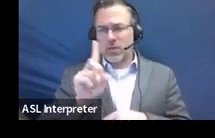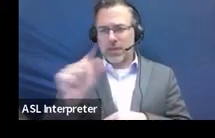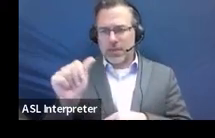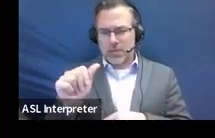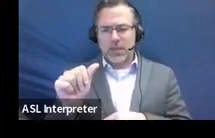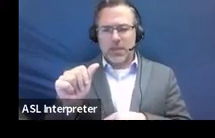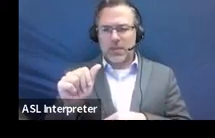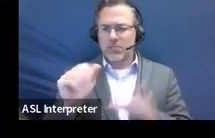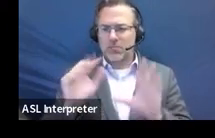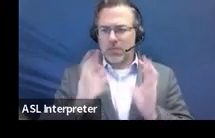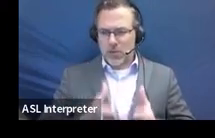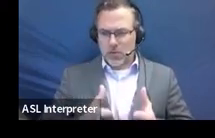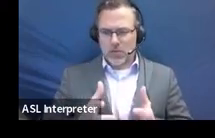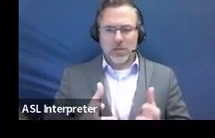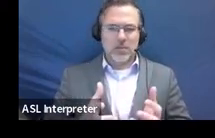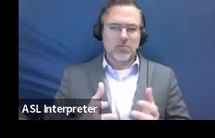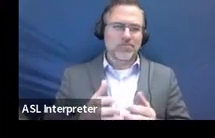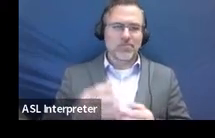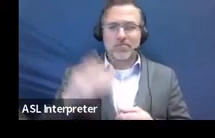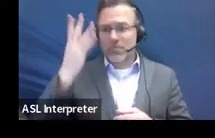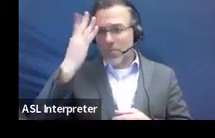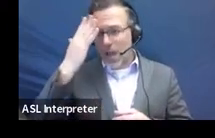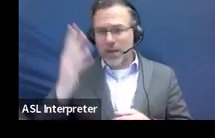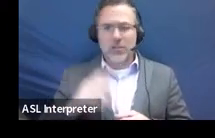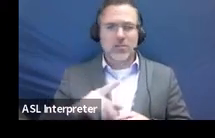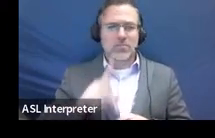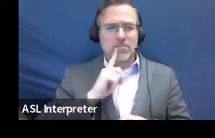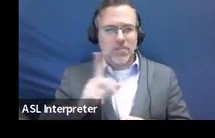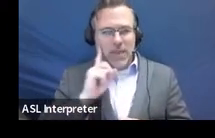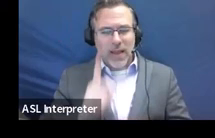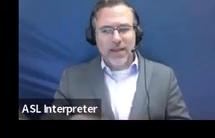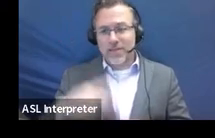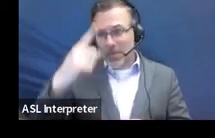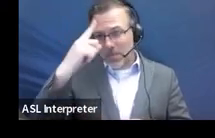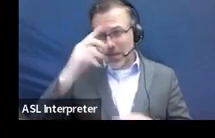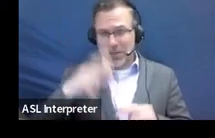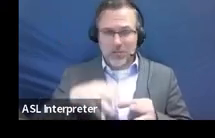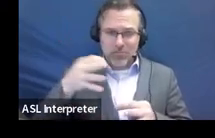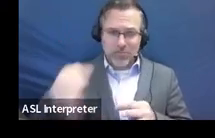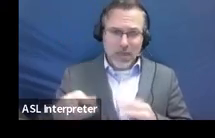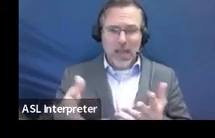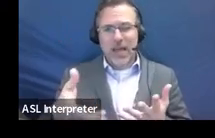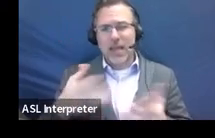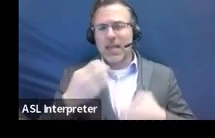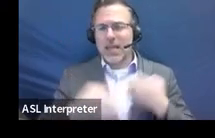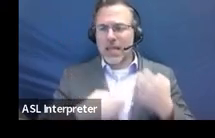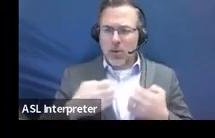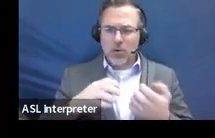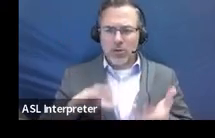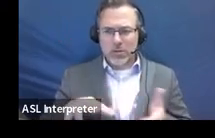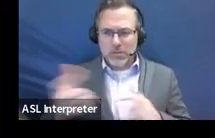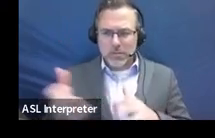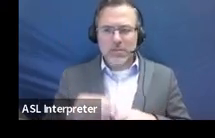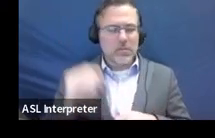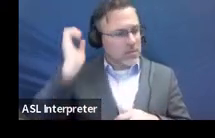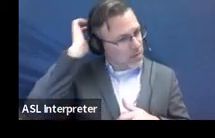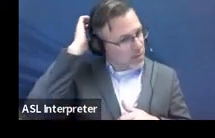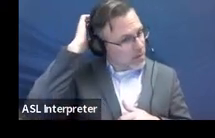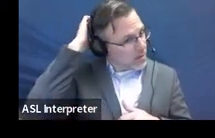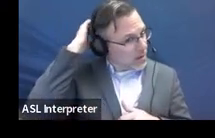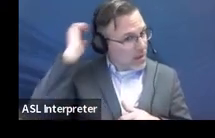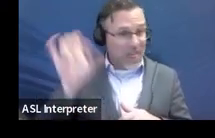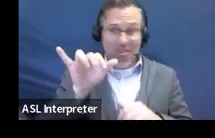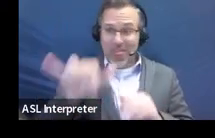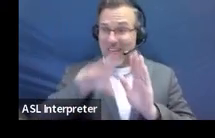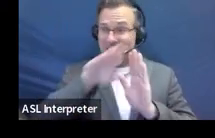categories, such as autism, deafness, developmental delay, emotional disturbance. So this entire list here, if you are